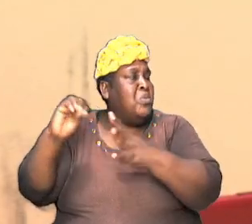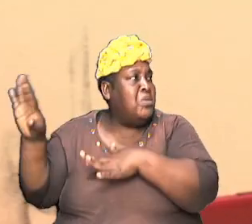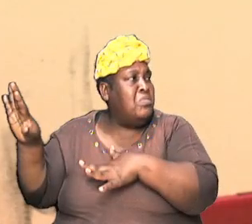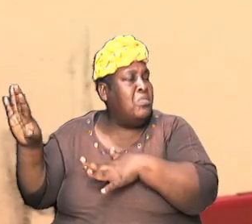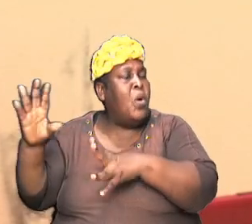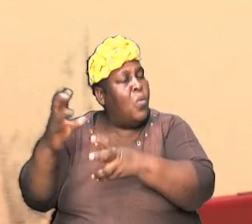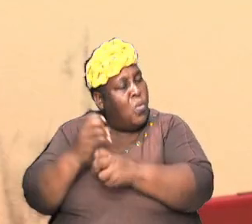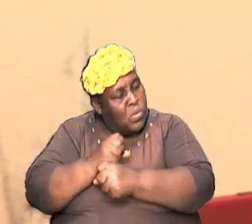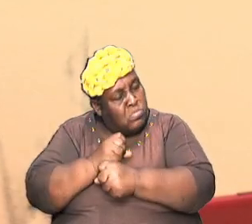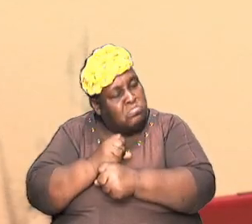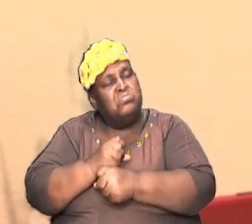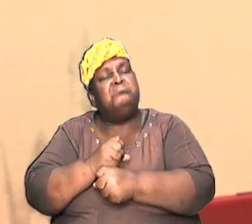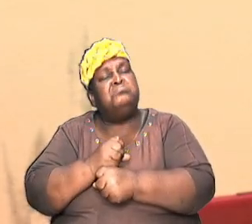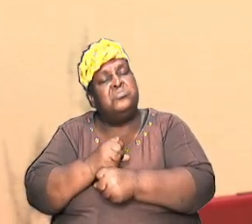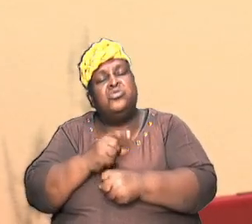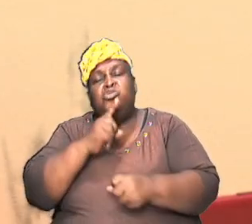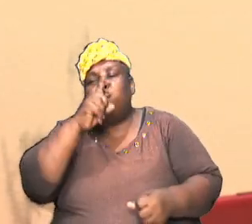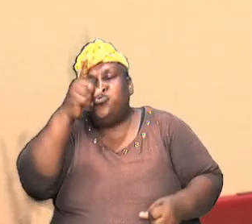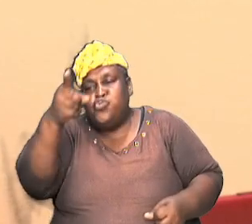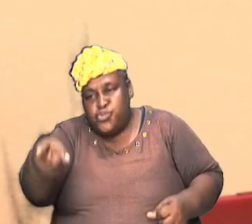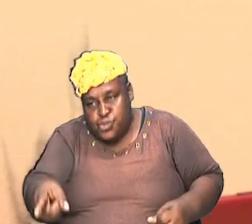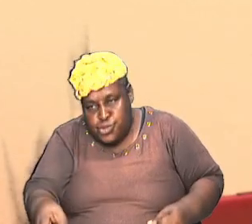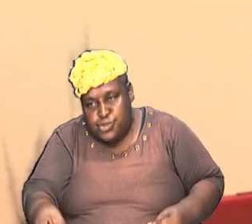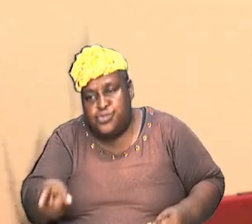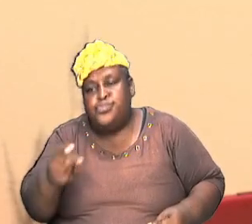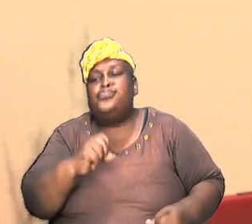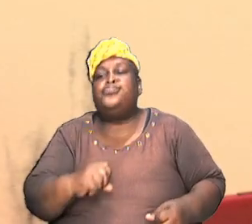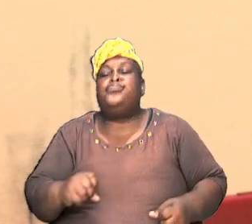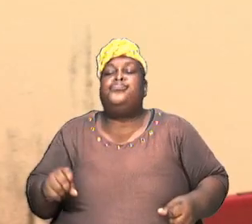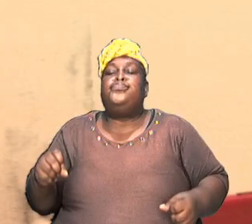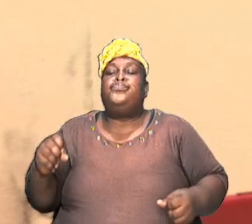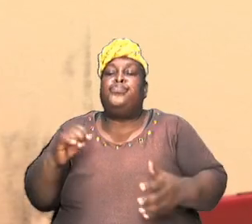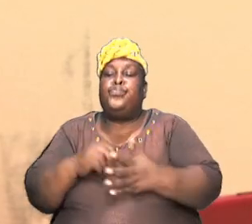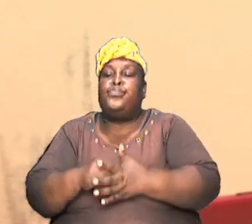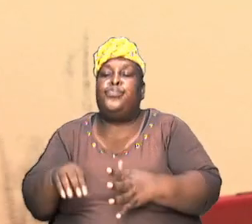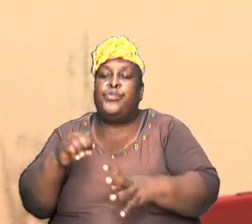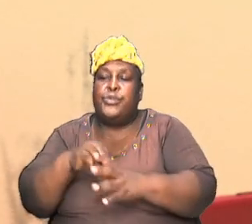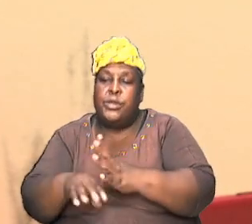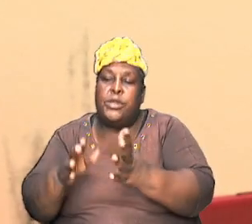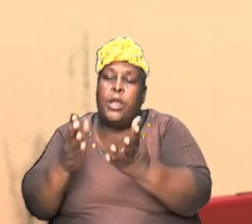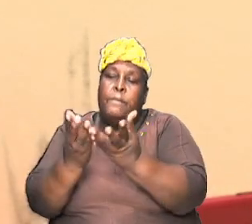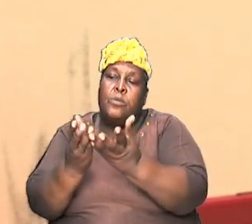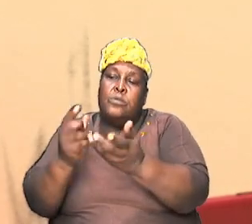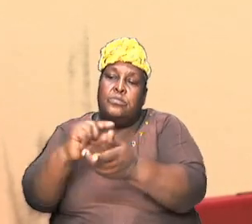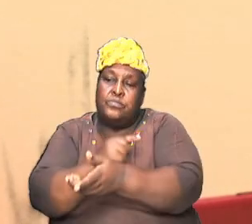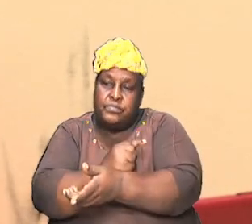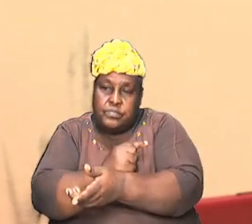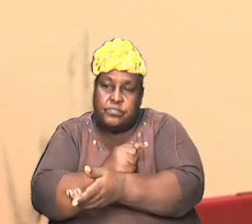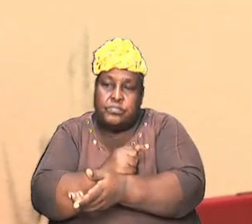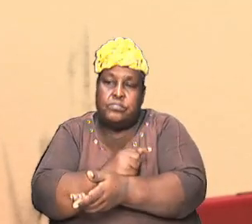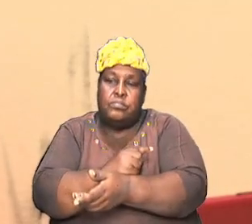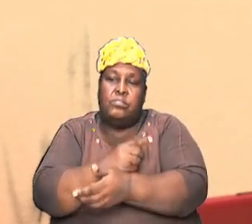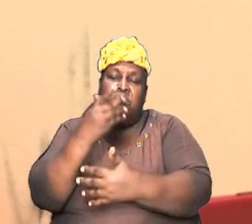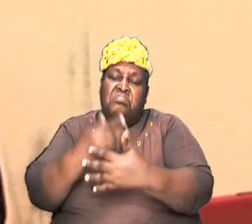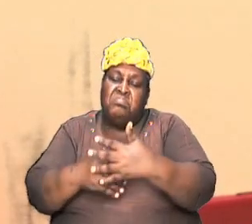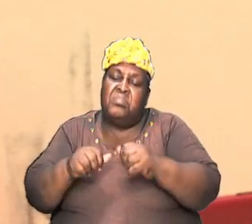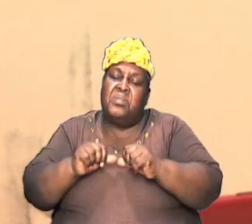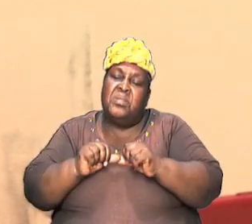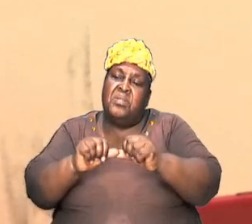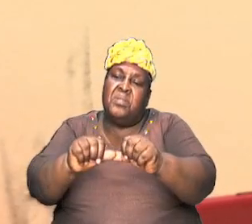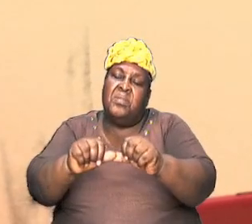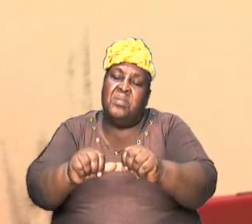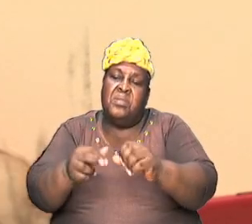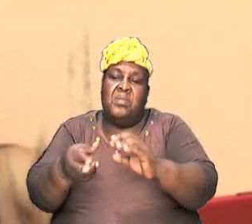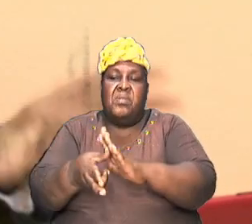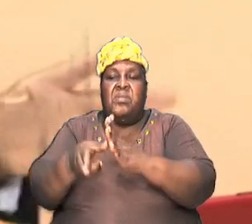truths that have emerged over these couple of weeks now before I continue into the